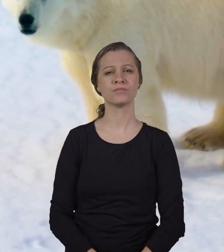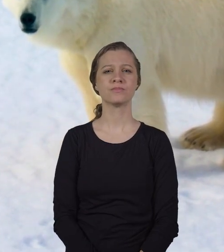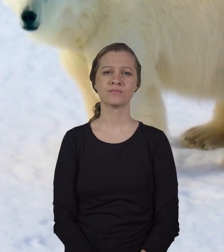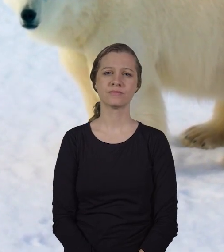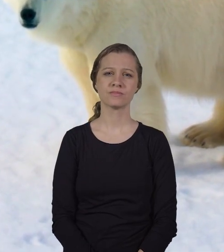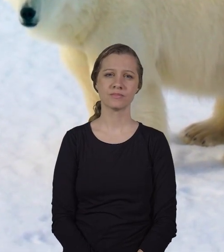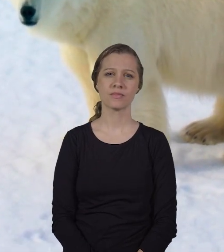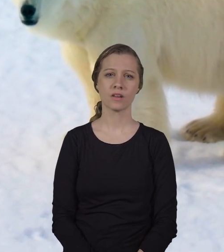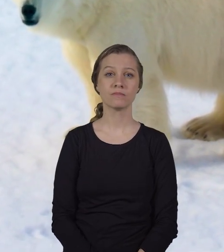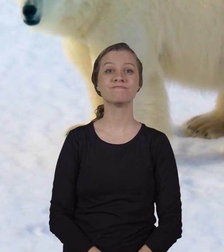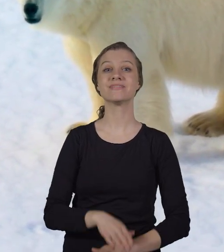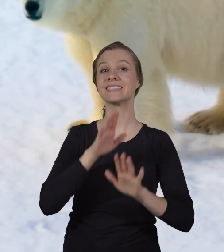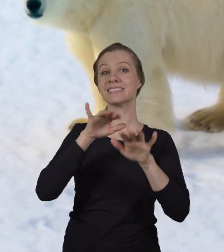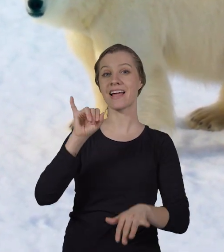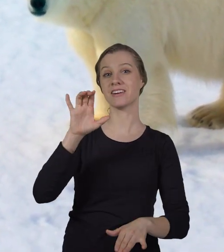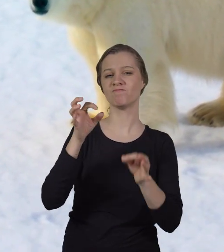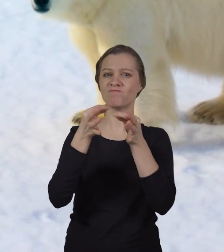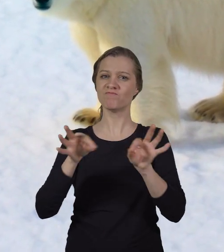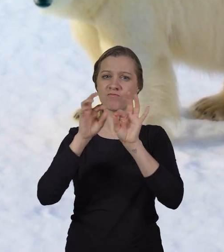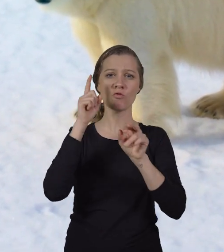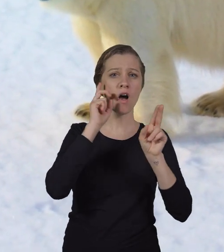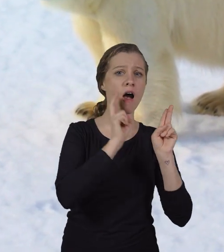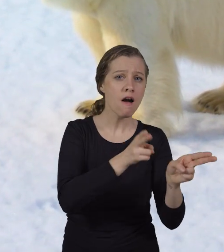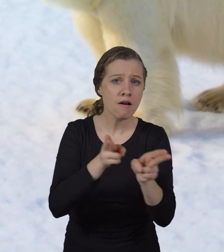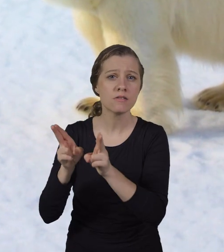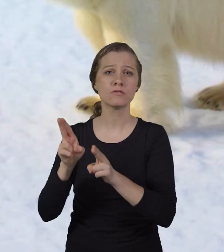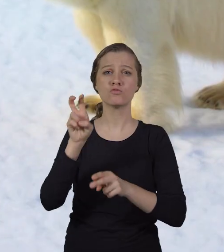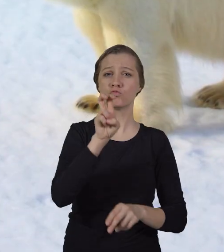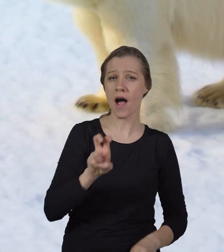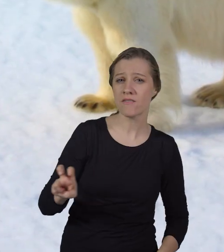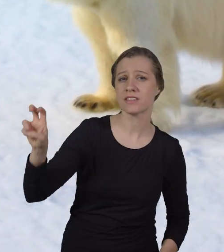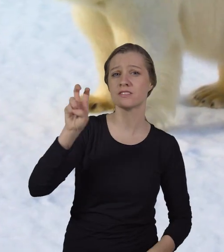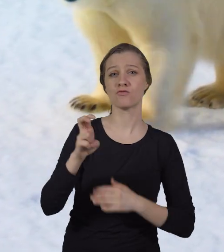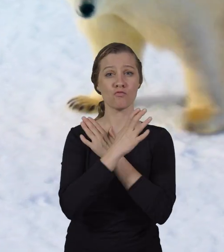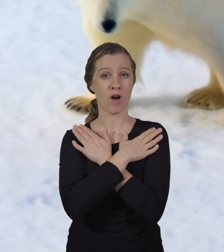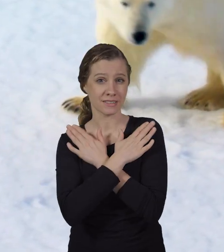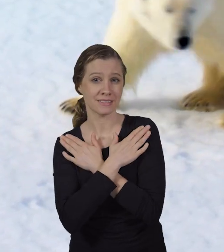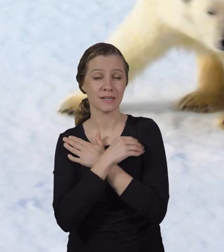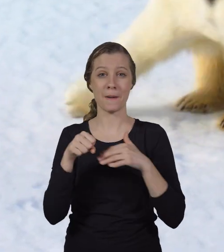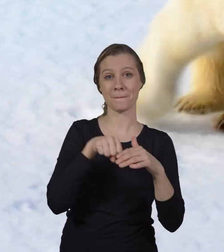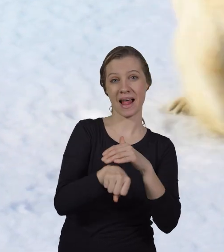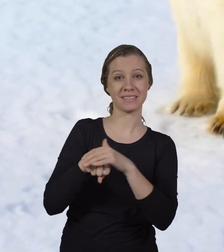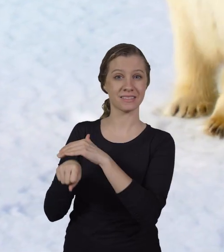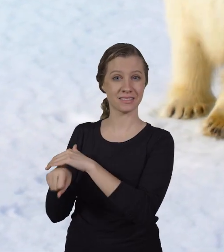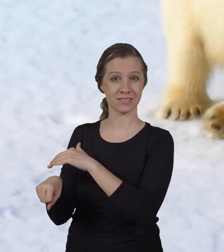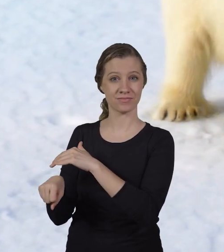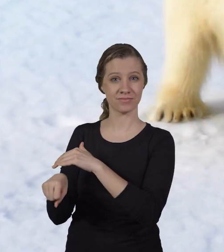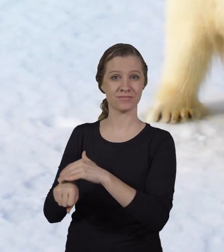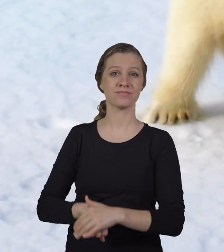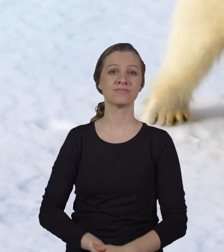Sea ice is important for hunting, traveling, resting, and mating.